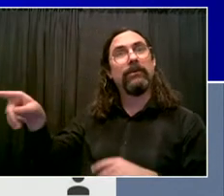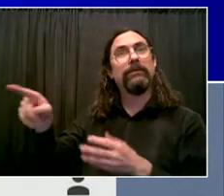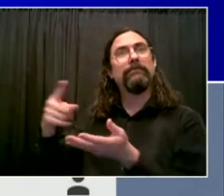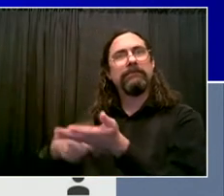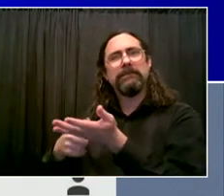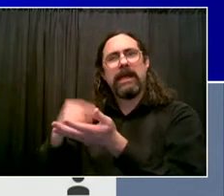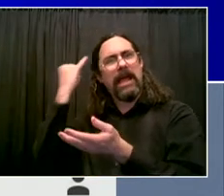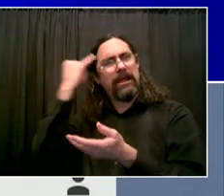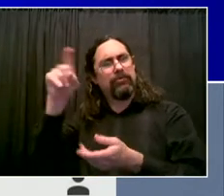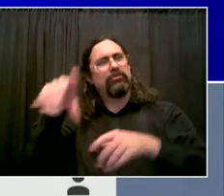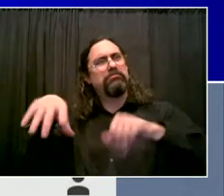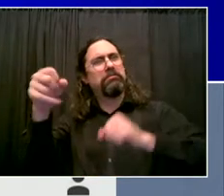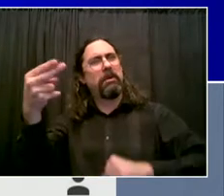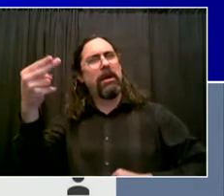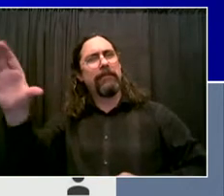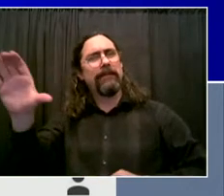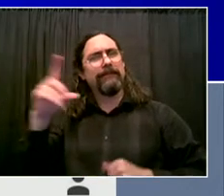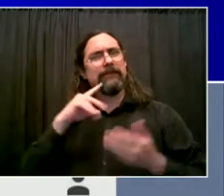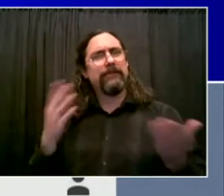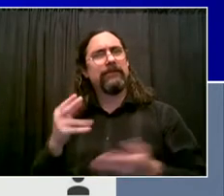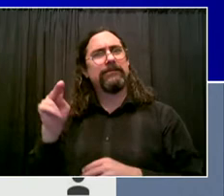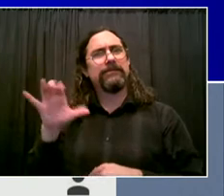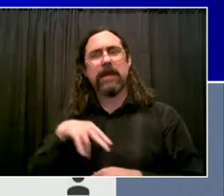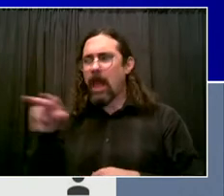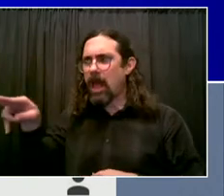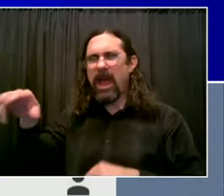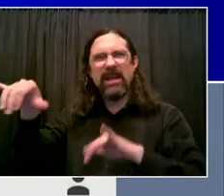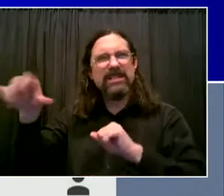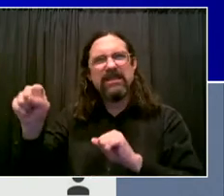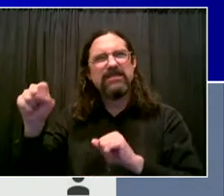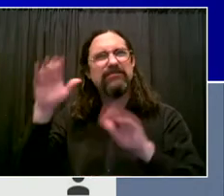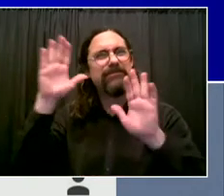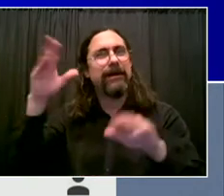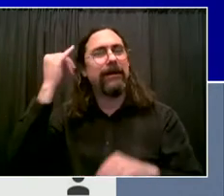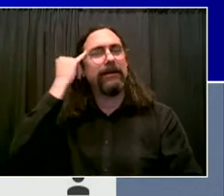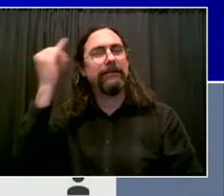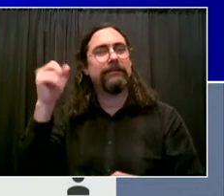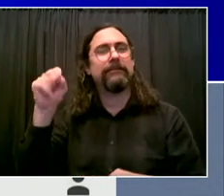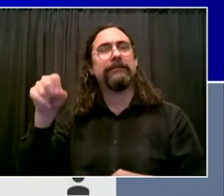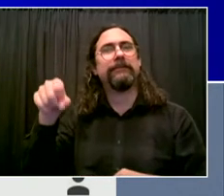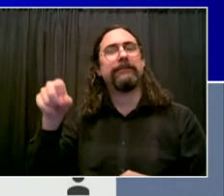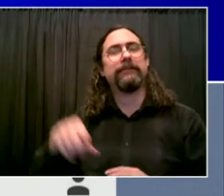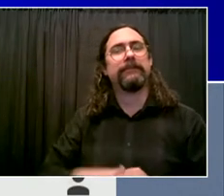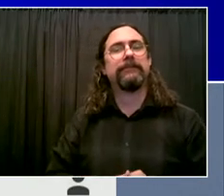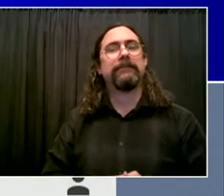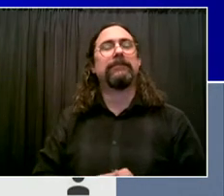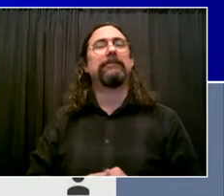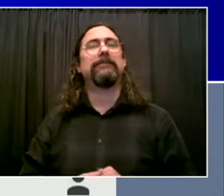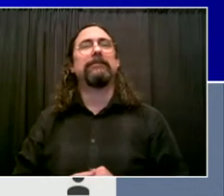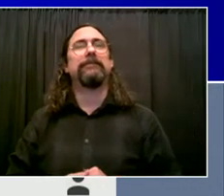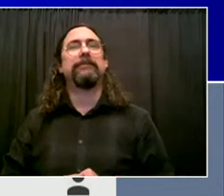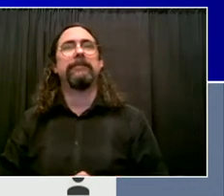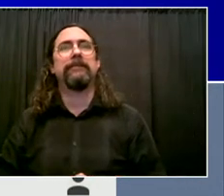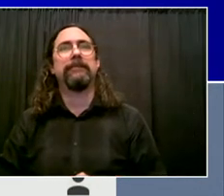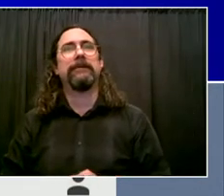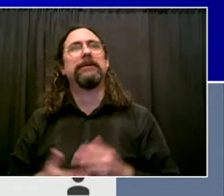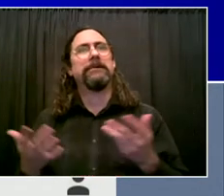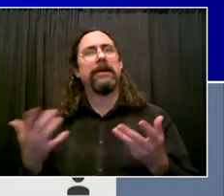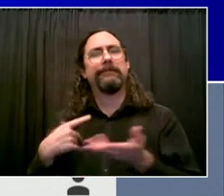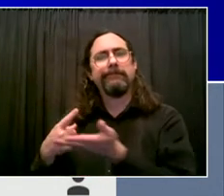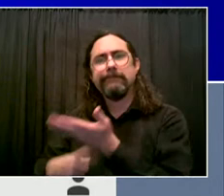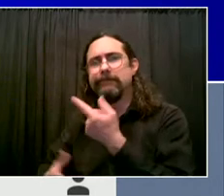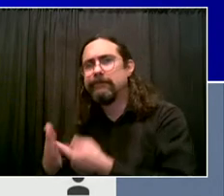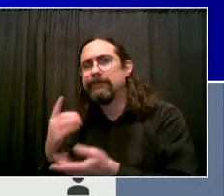what would be the focal point? What would be the highlight of this week? And we decided to do something classic, iconic,